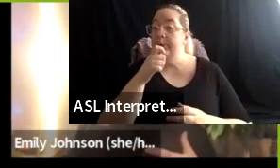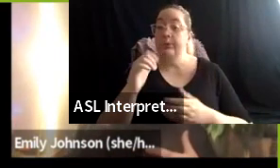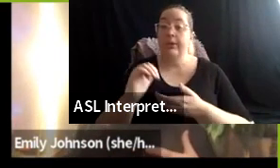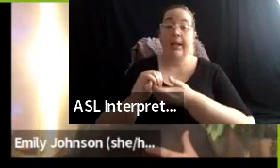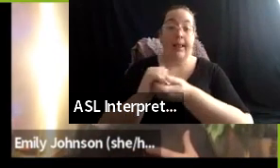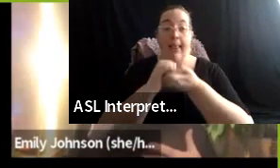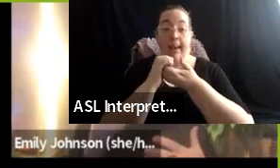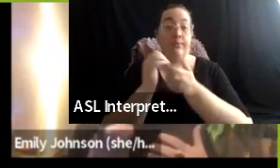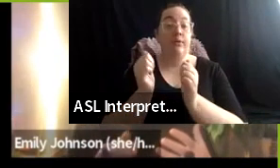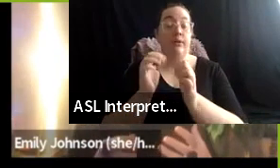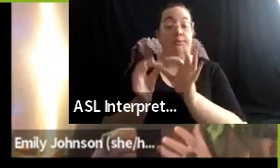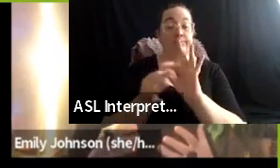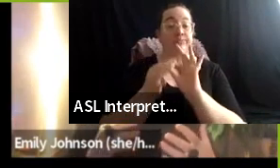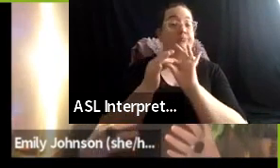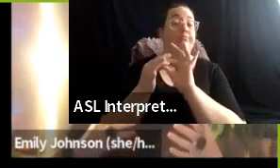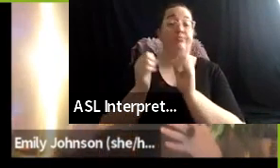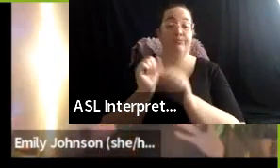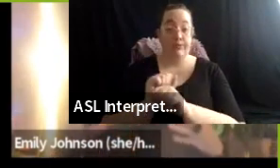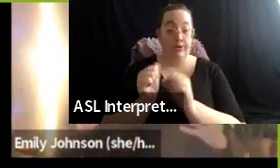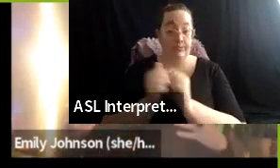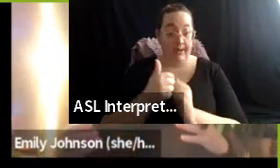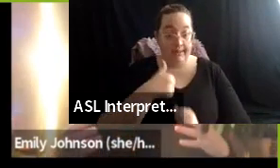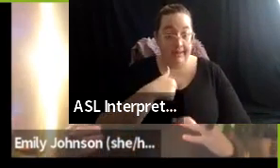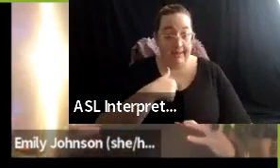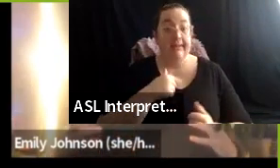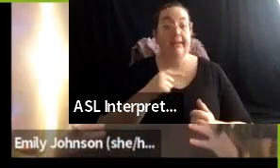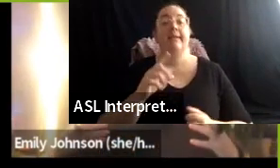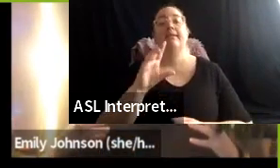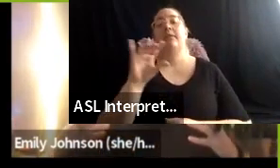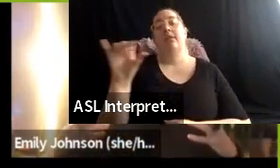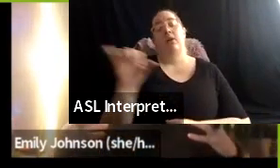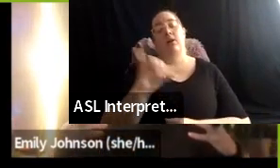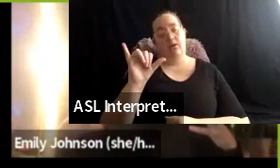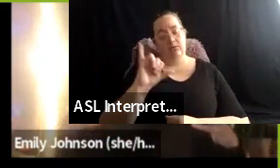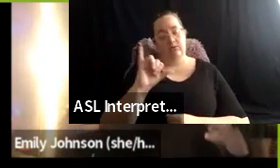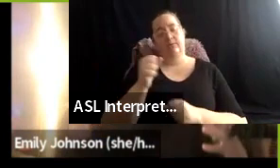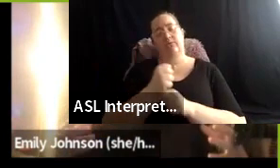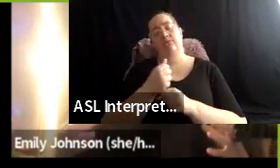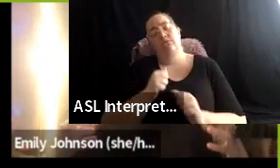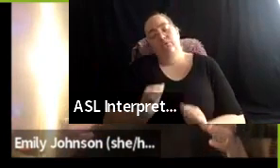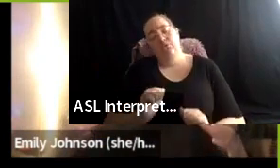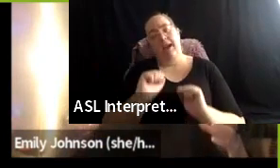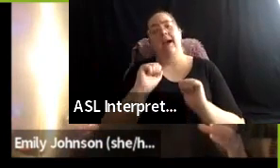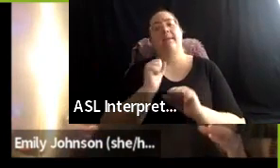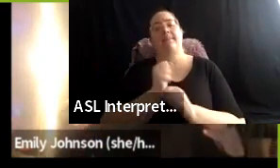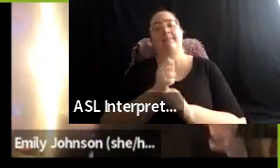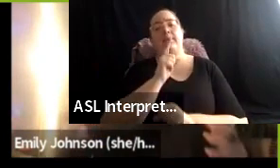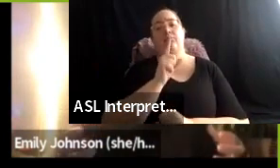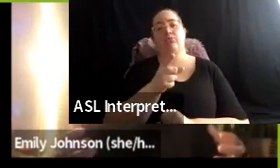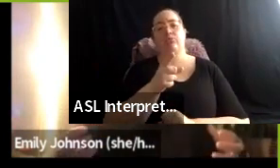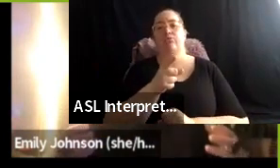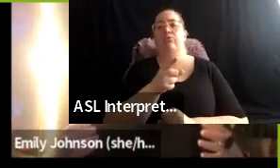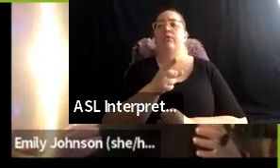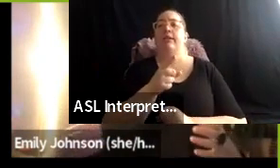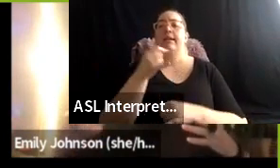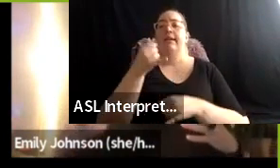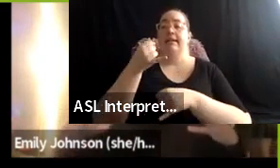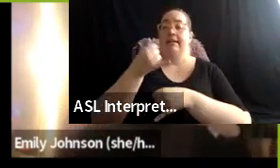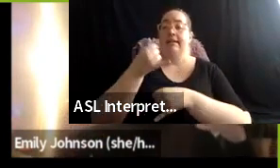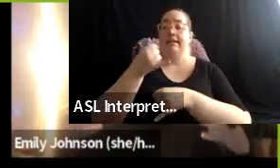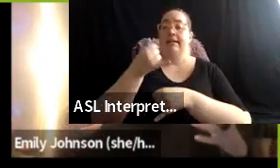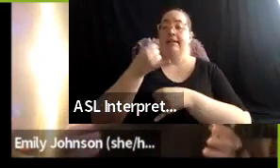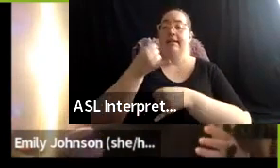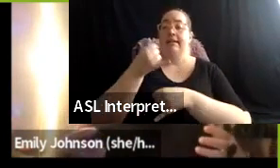Um, and it's also to try to ensure that, um, institutions are activating